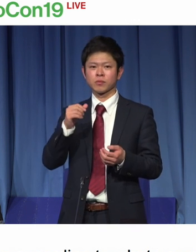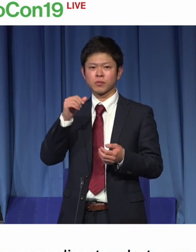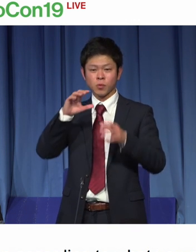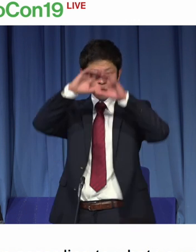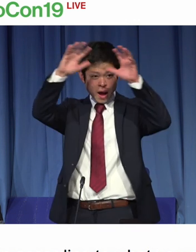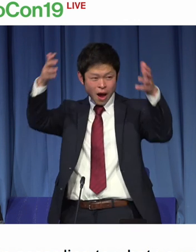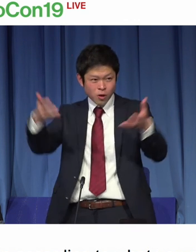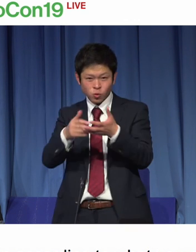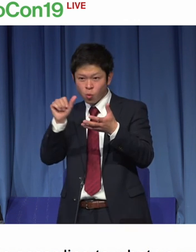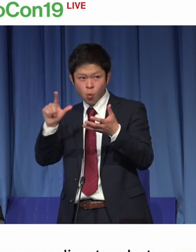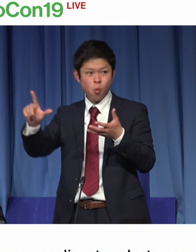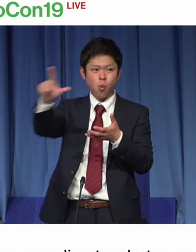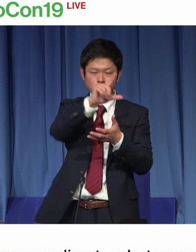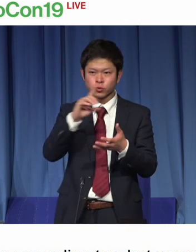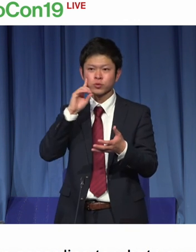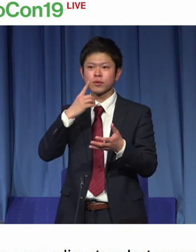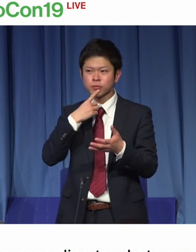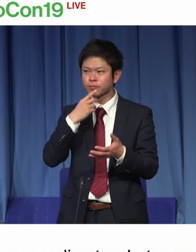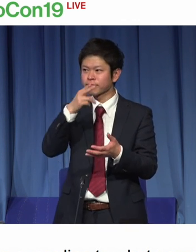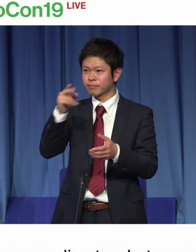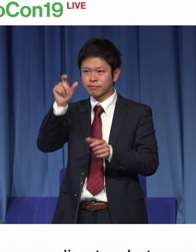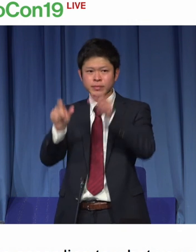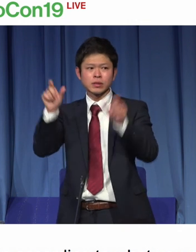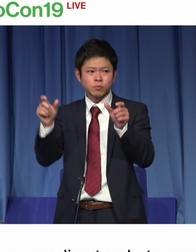What have we planned for the future?